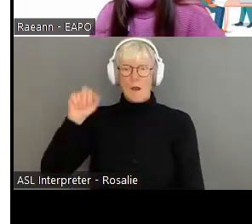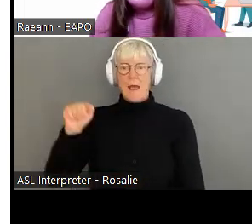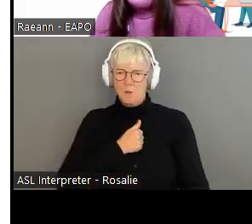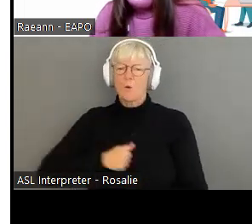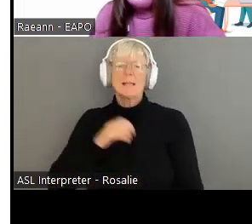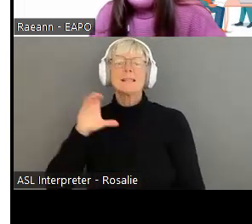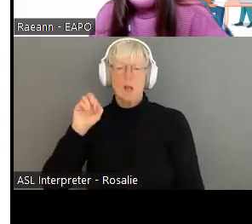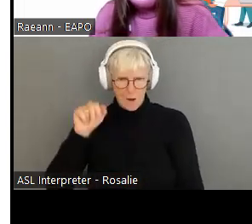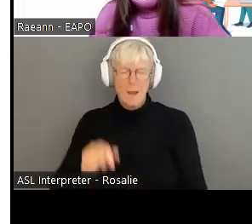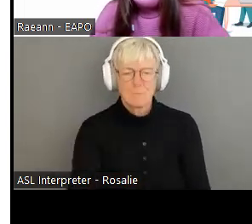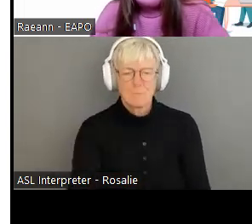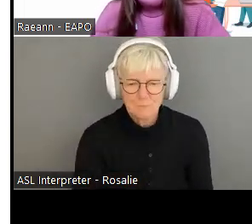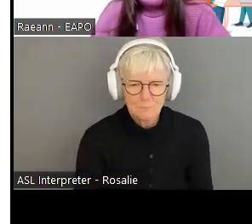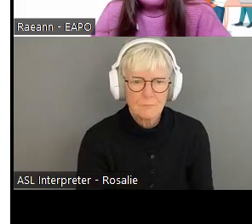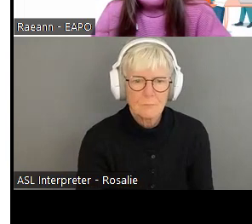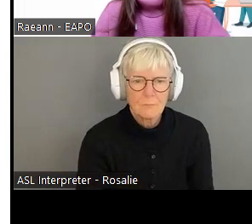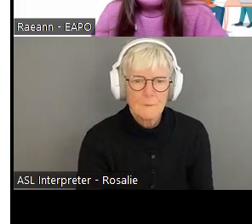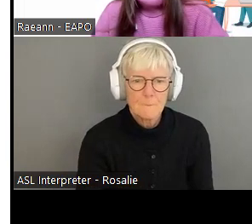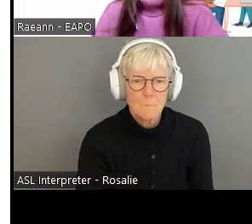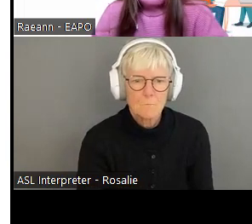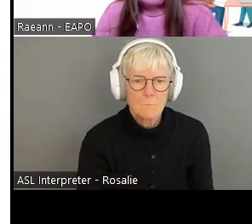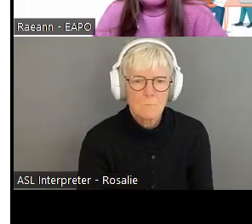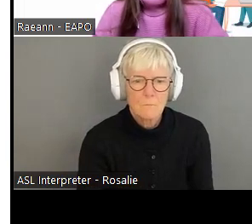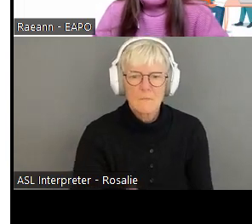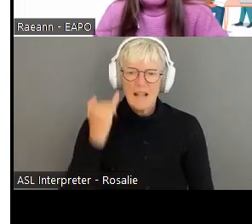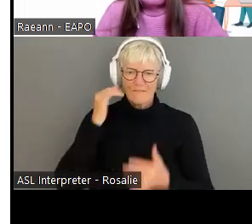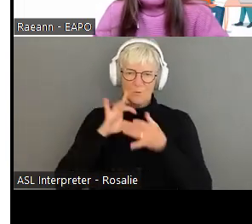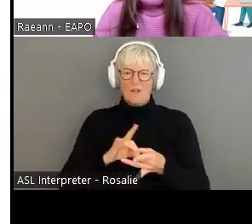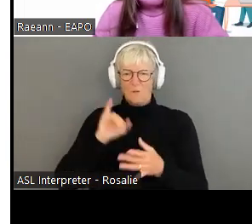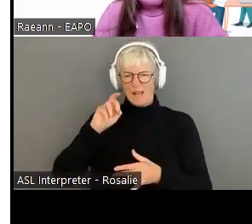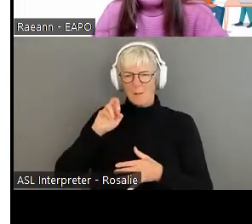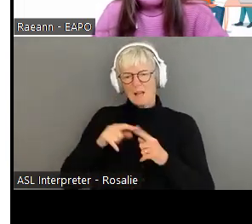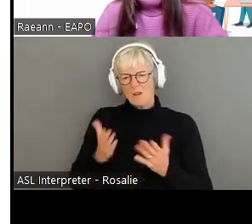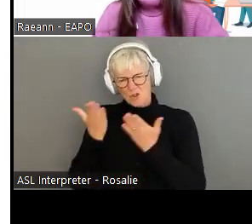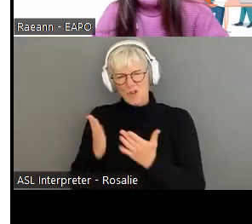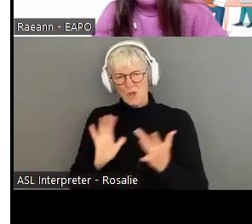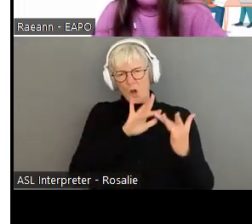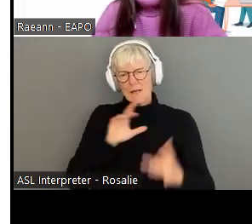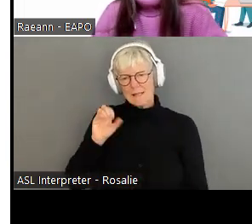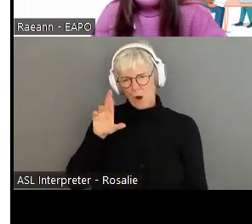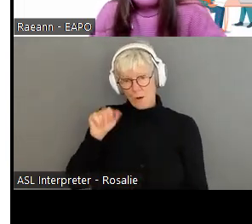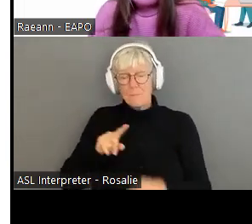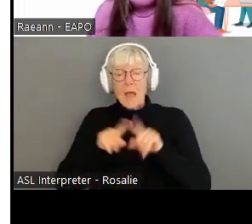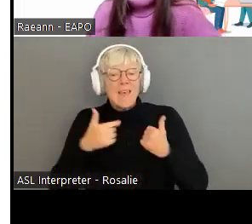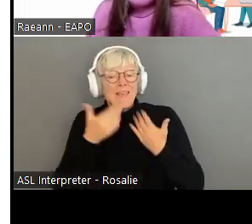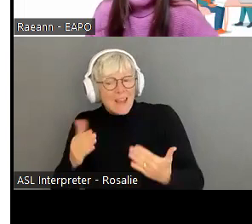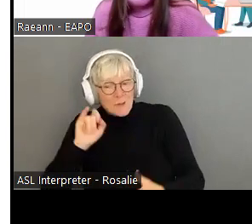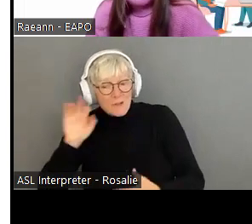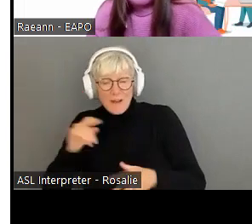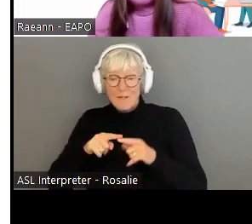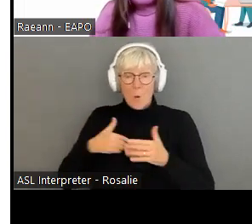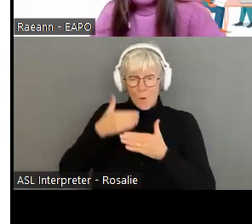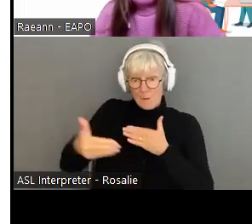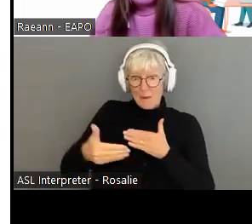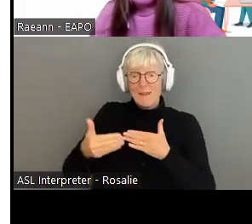I want to thank you, Jeff, again. Um, Jeff is also just for those who are online. Uh, we are going to be doing a webinar, uh, in